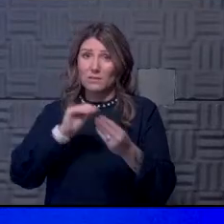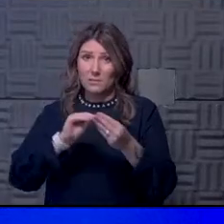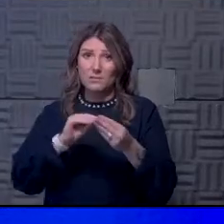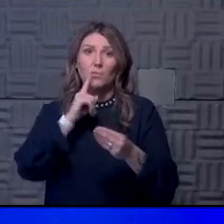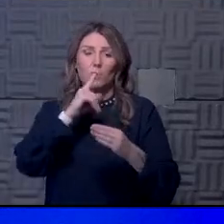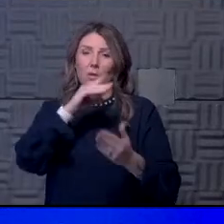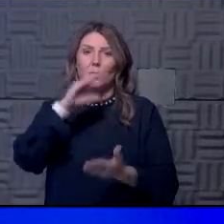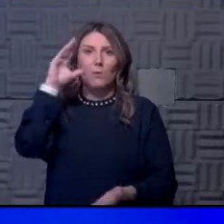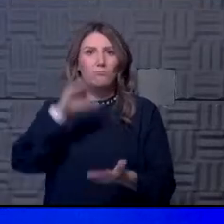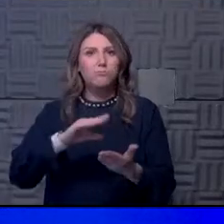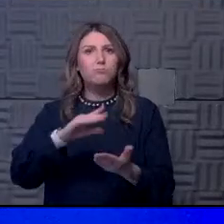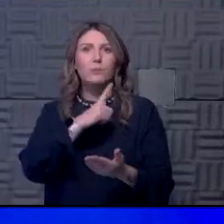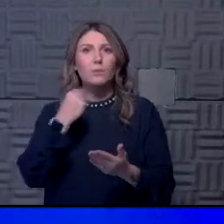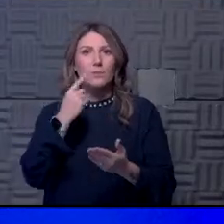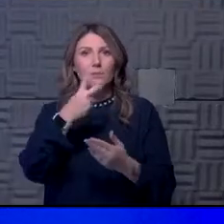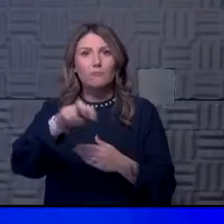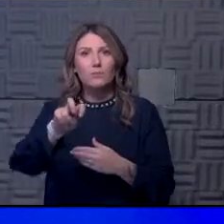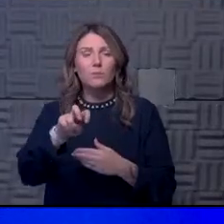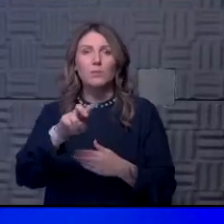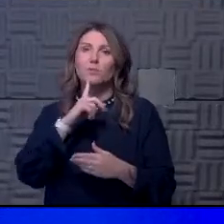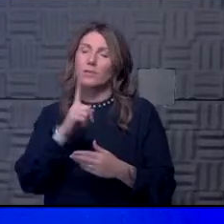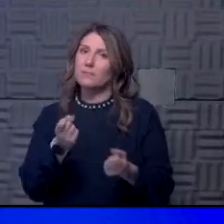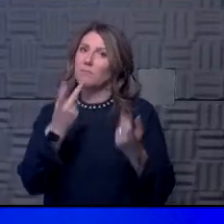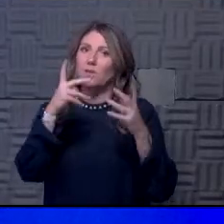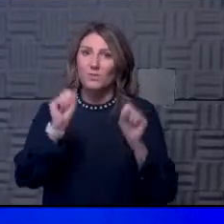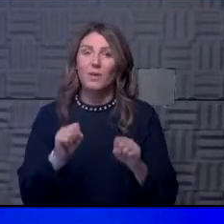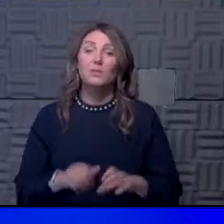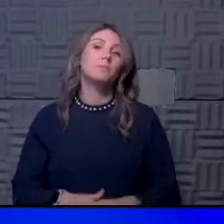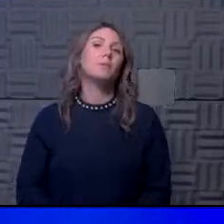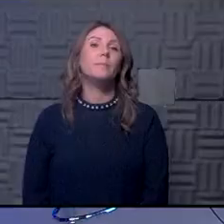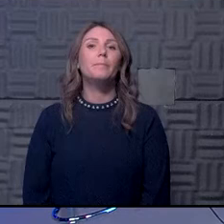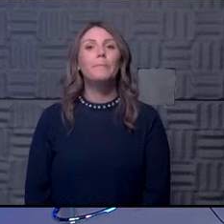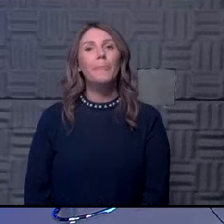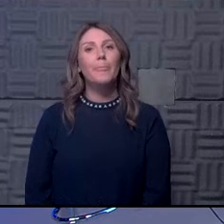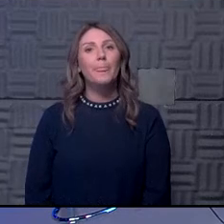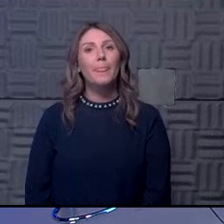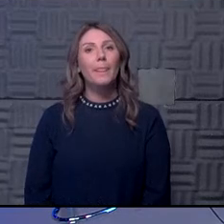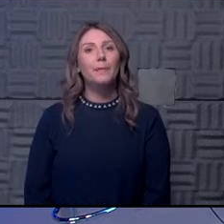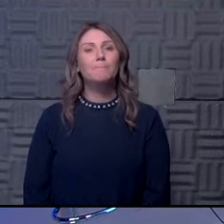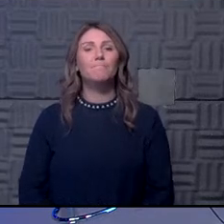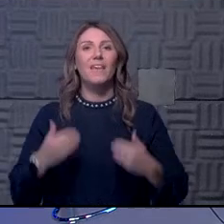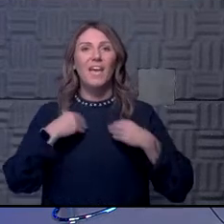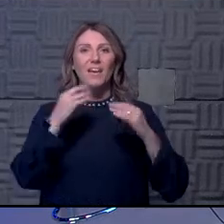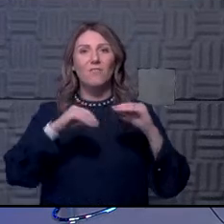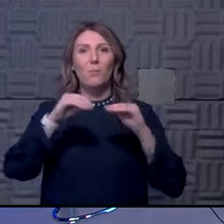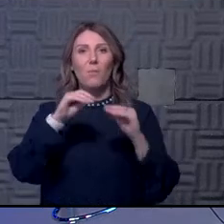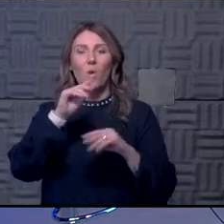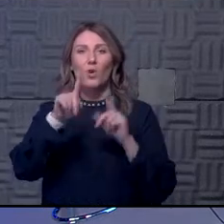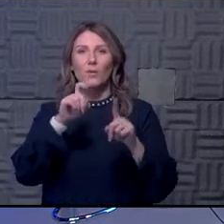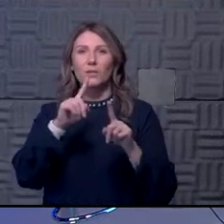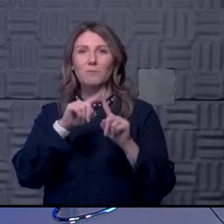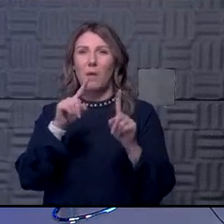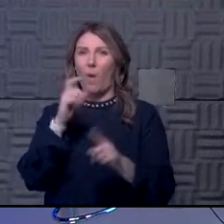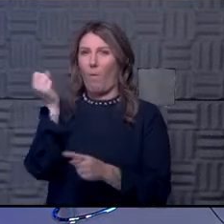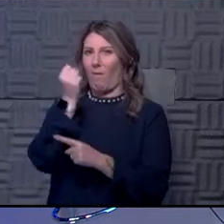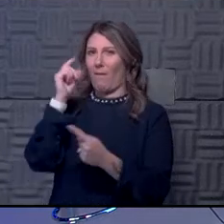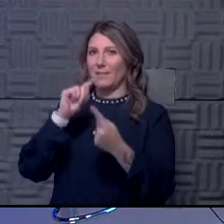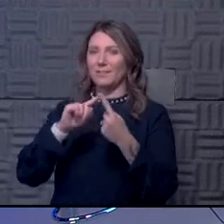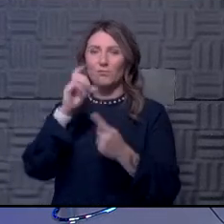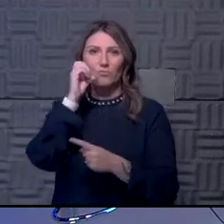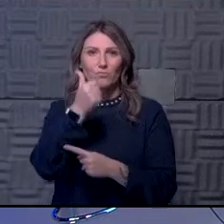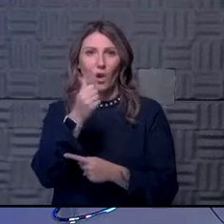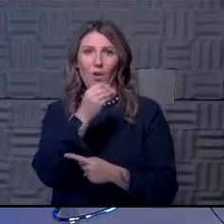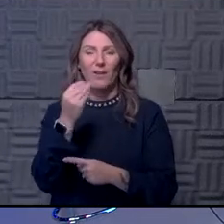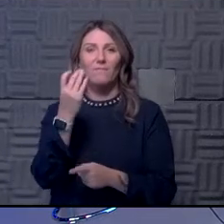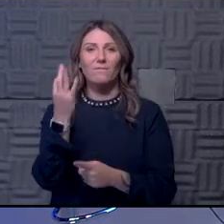transmission to the other members of the household as much as you possibly can. Great. Thanks. We have more questions, but I think we'll hold them till tomorrow, um,